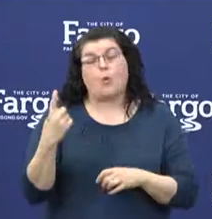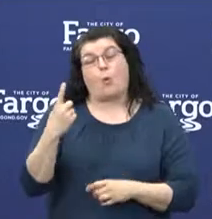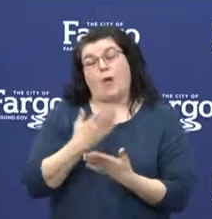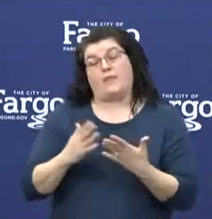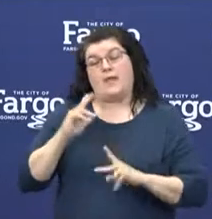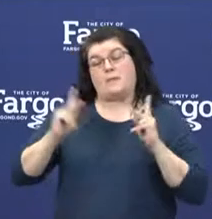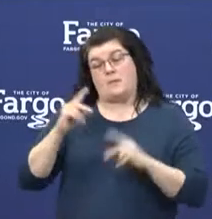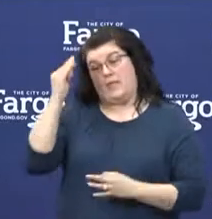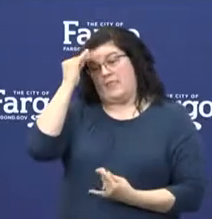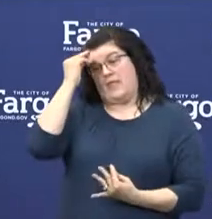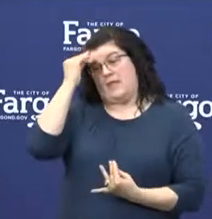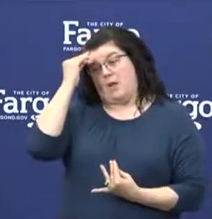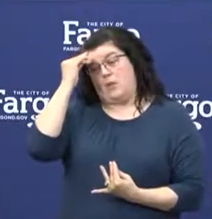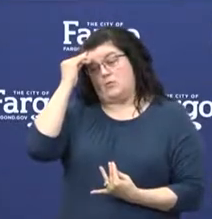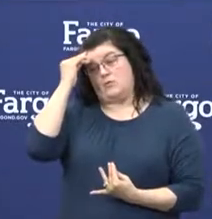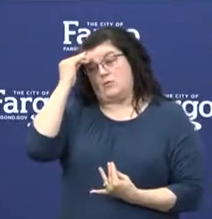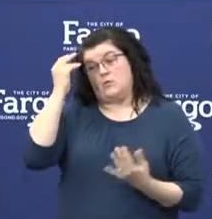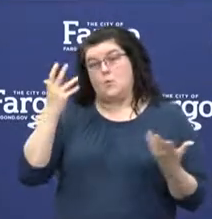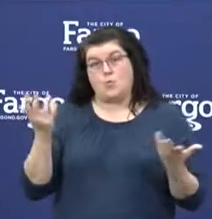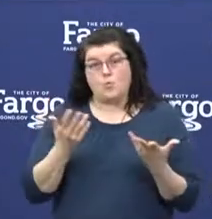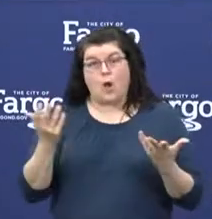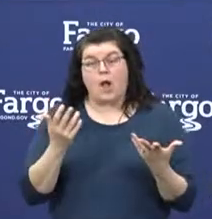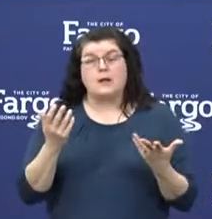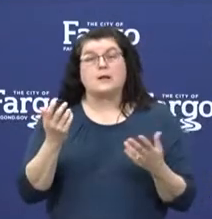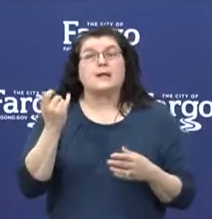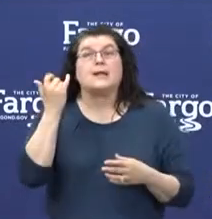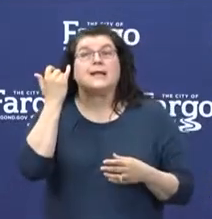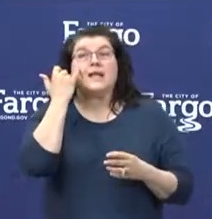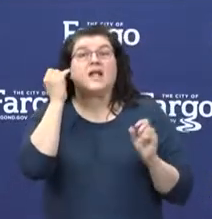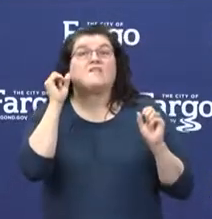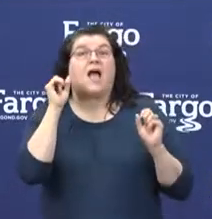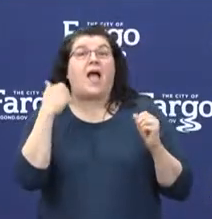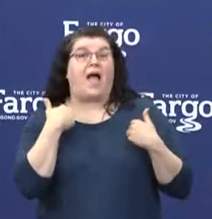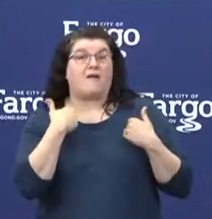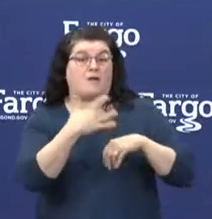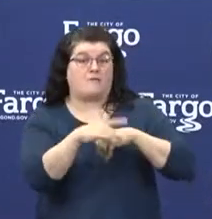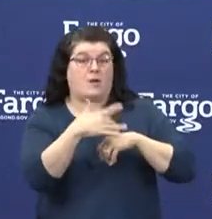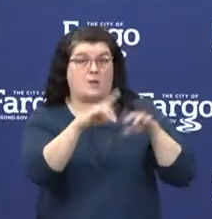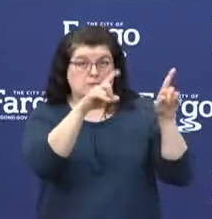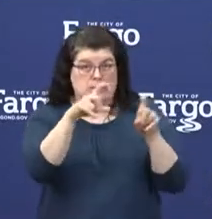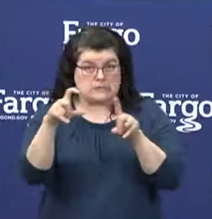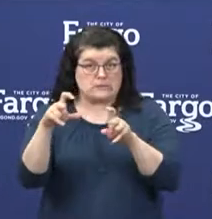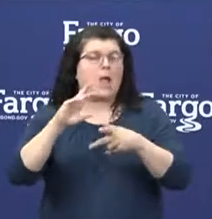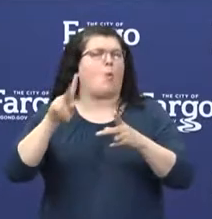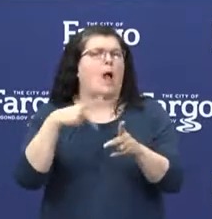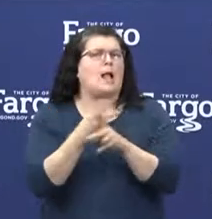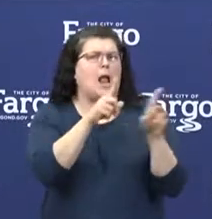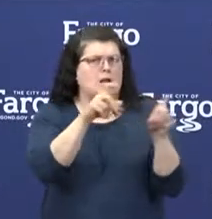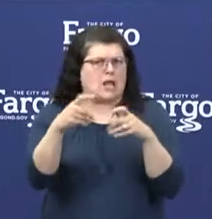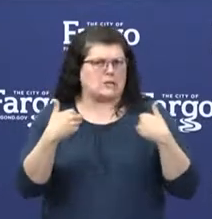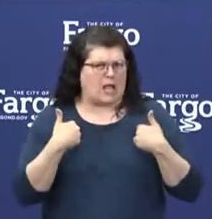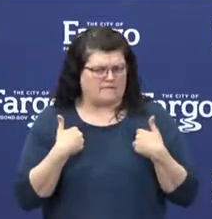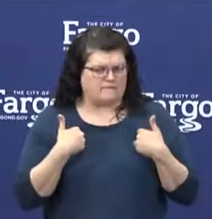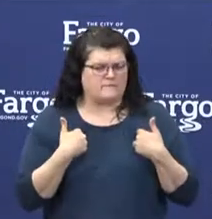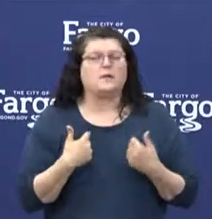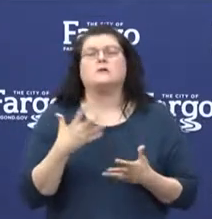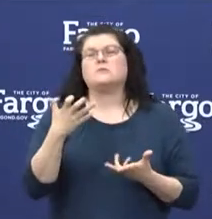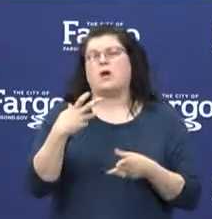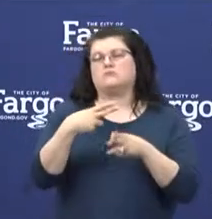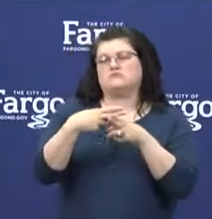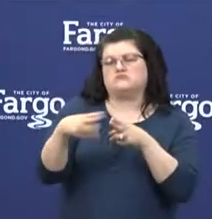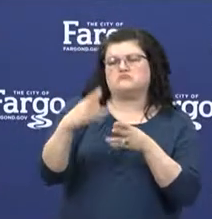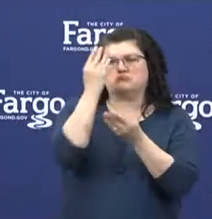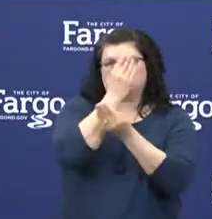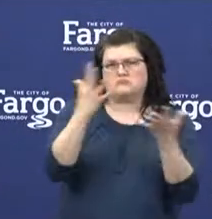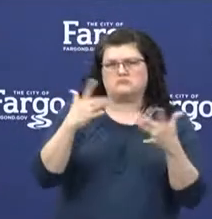is about the availability and indications for the various testing platforms. I'd like to provide just a brief update